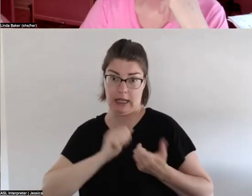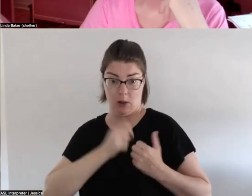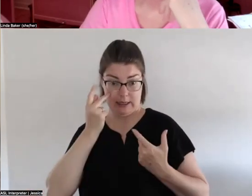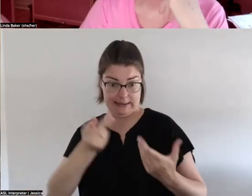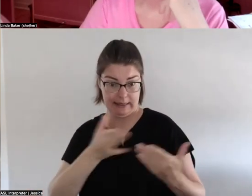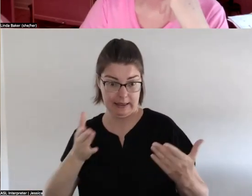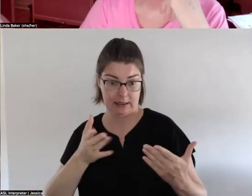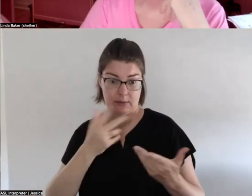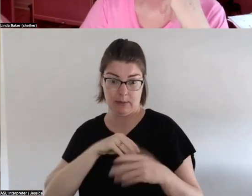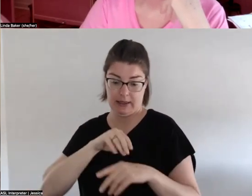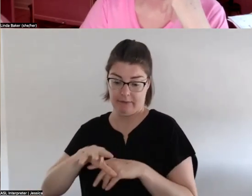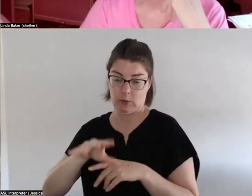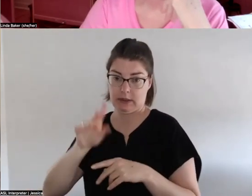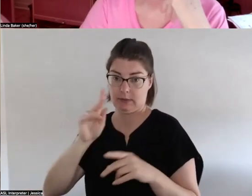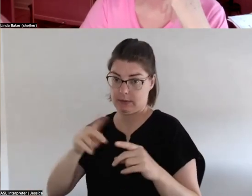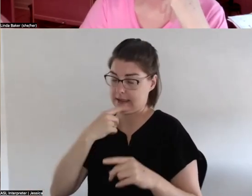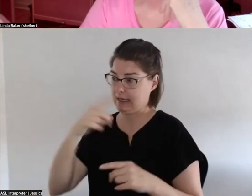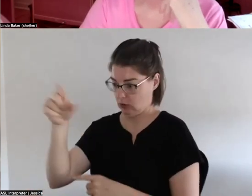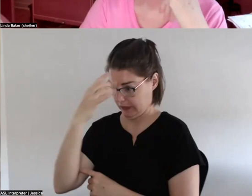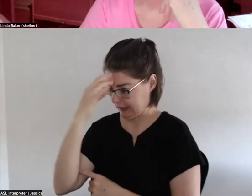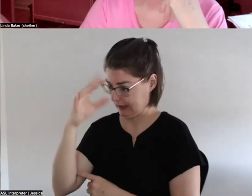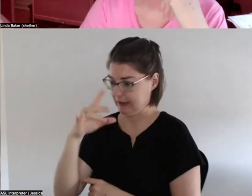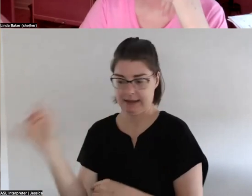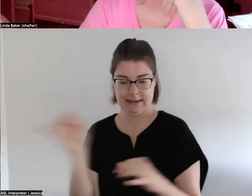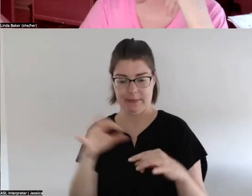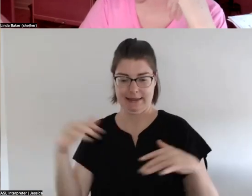speakers to say yep you're thinking like an indian